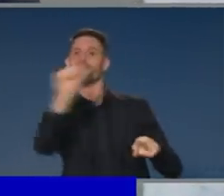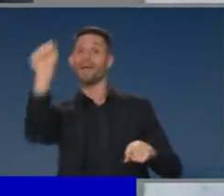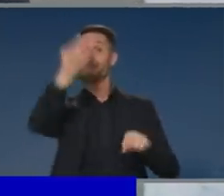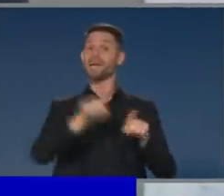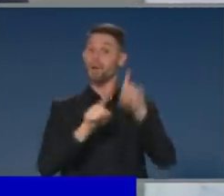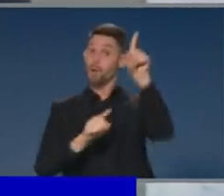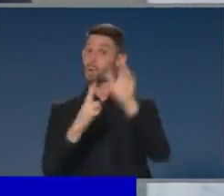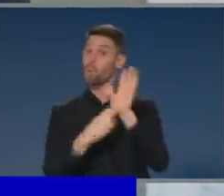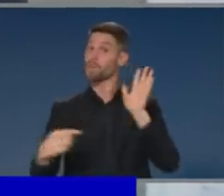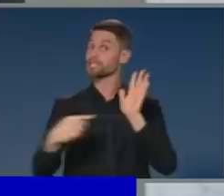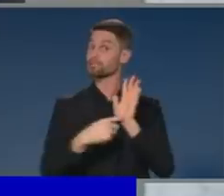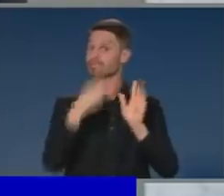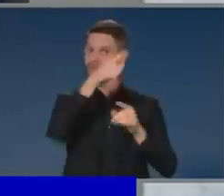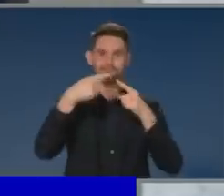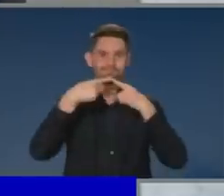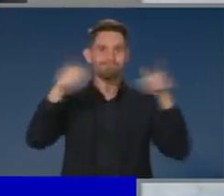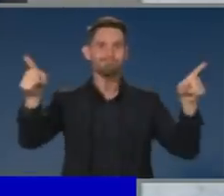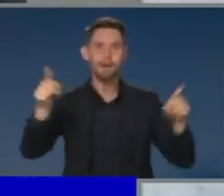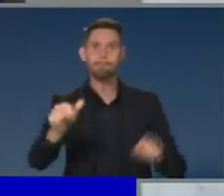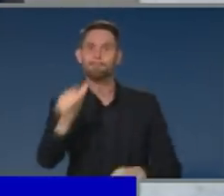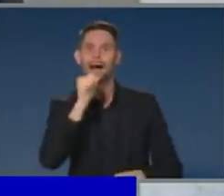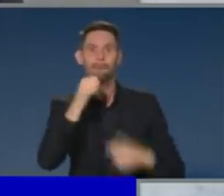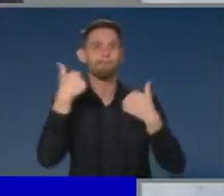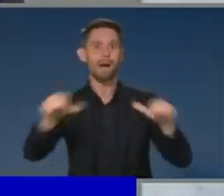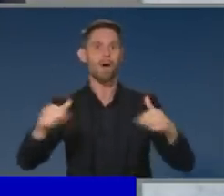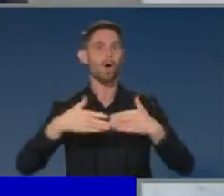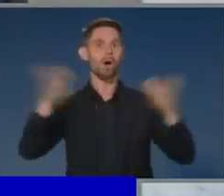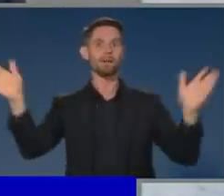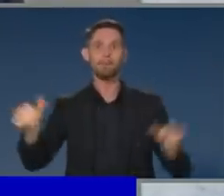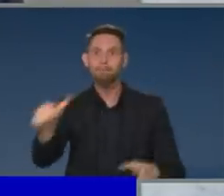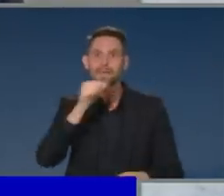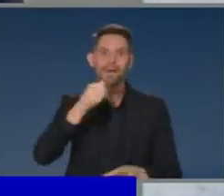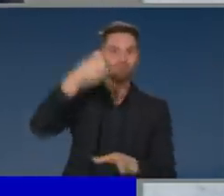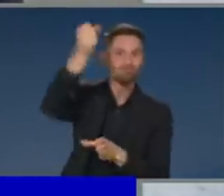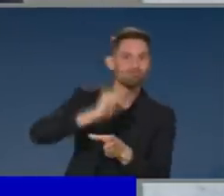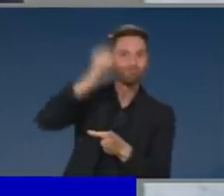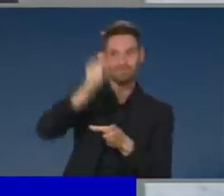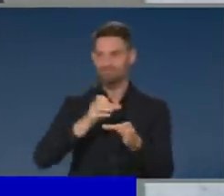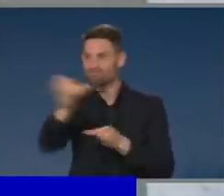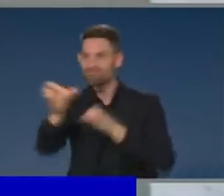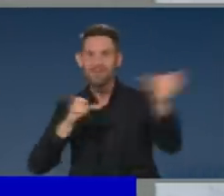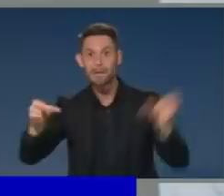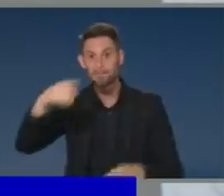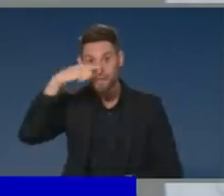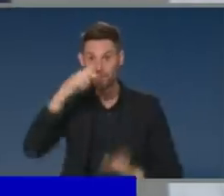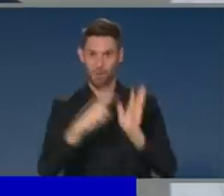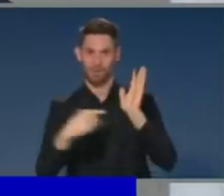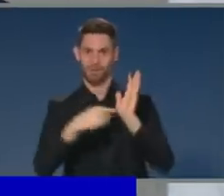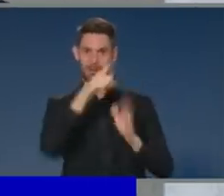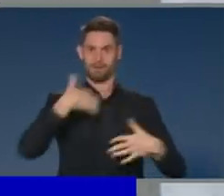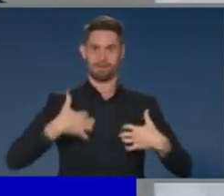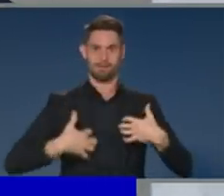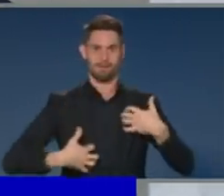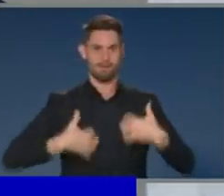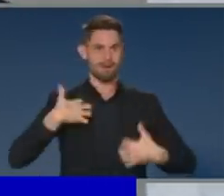why it was such a late opening in Northern Territory on a day, but I'm sure that'll be something celebrated up there